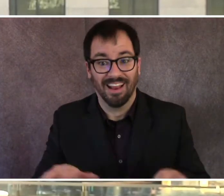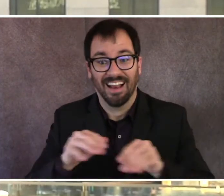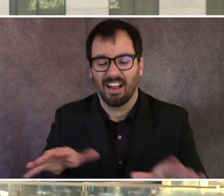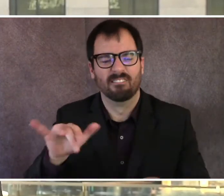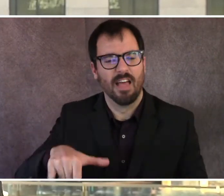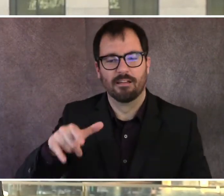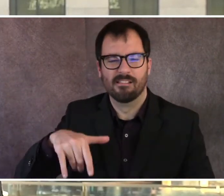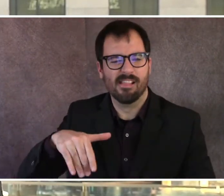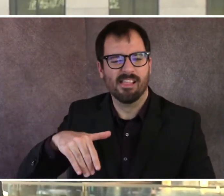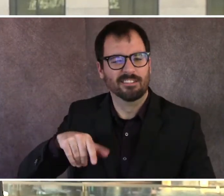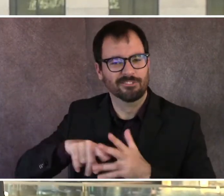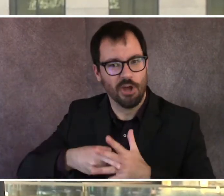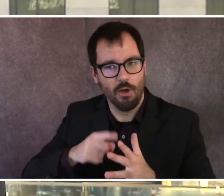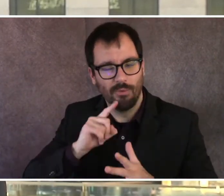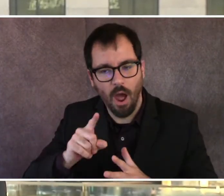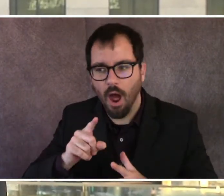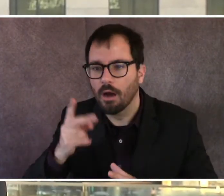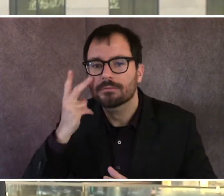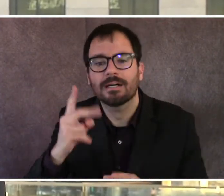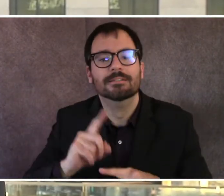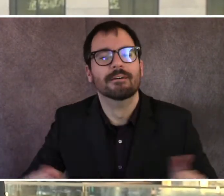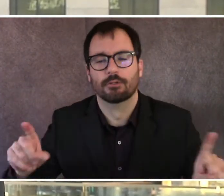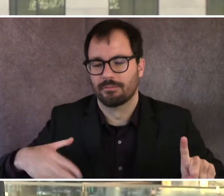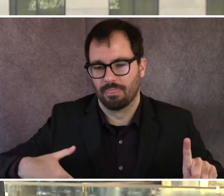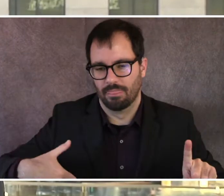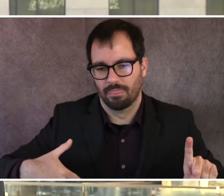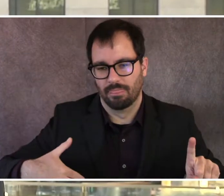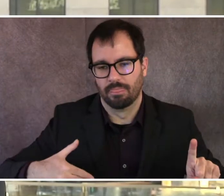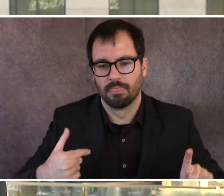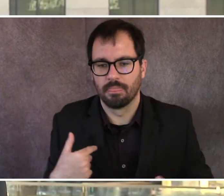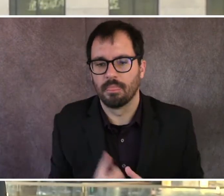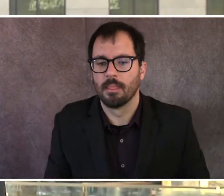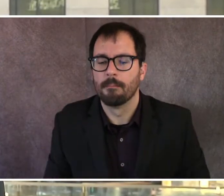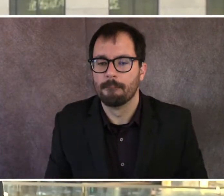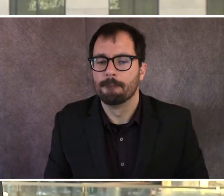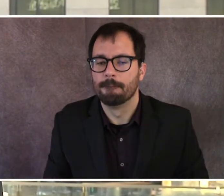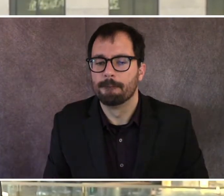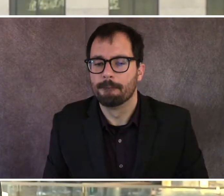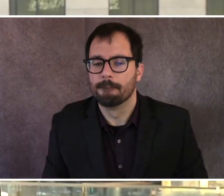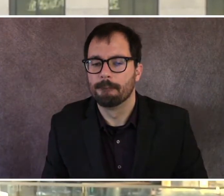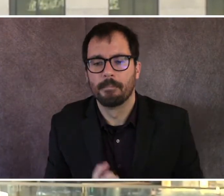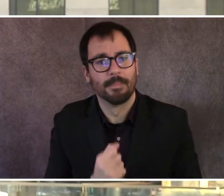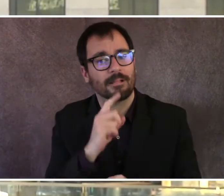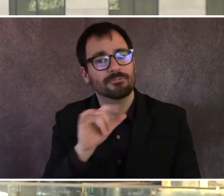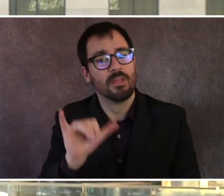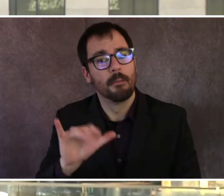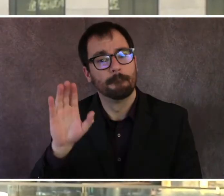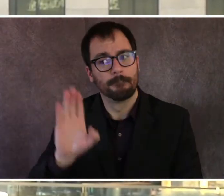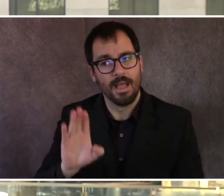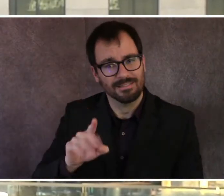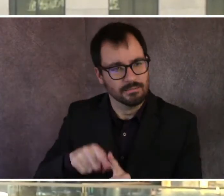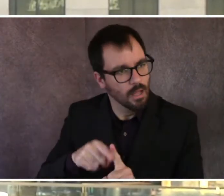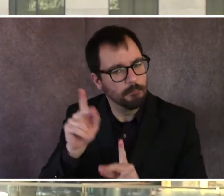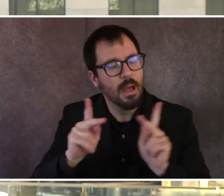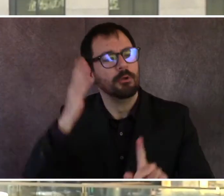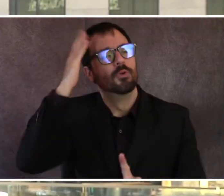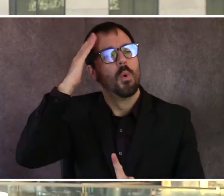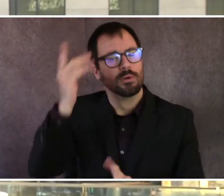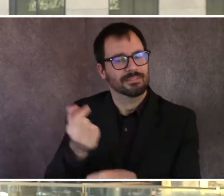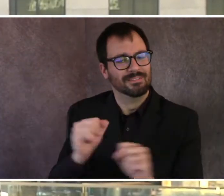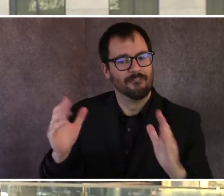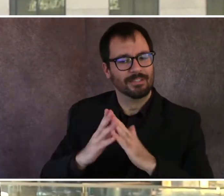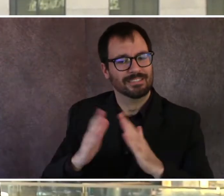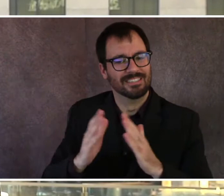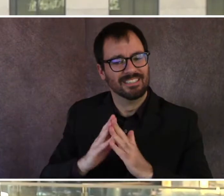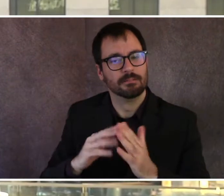long as we're safe, can be highlighted as a safe city to bring back the tourism industry? We hired a team from the Greater Boston Convention